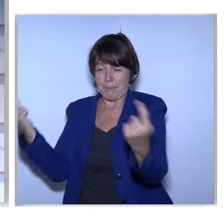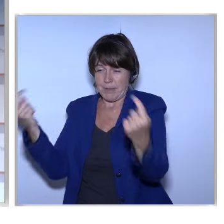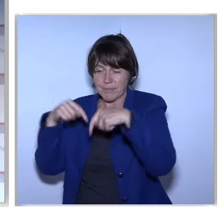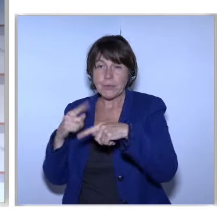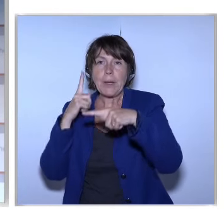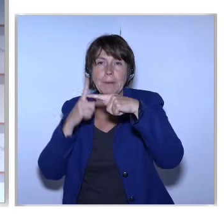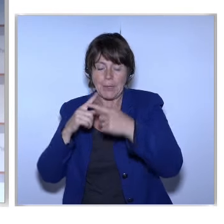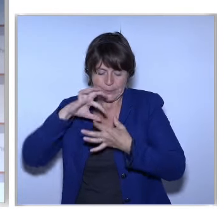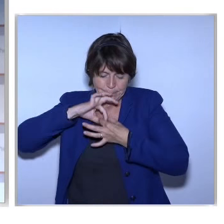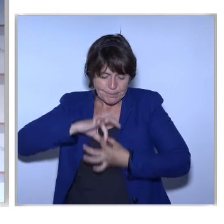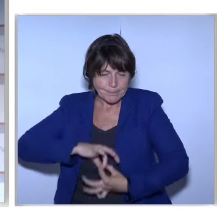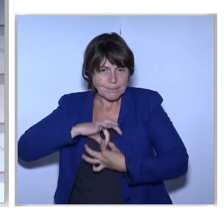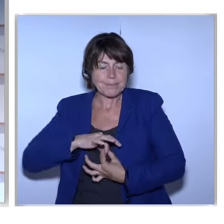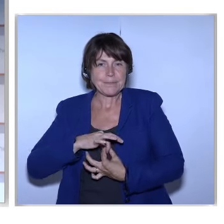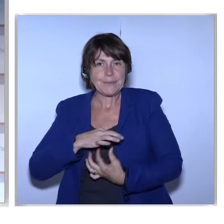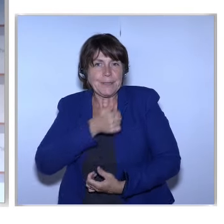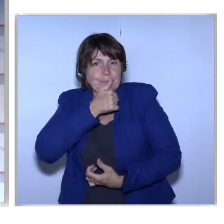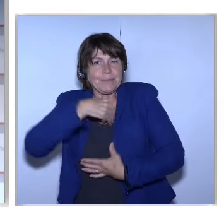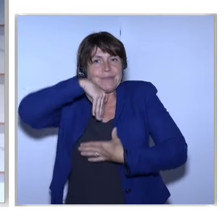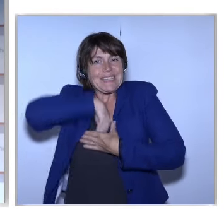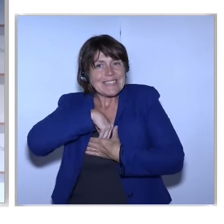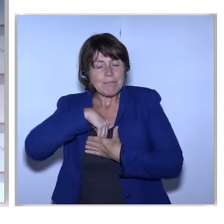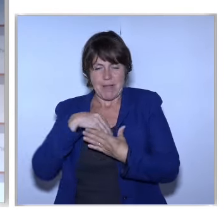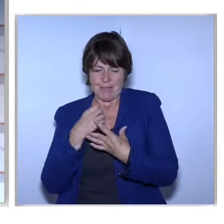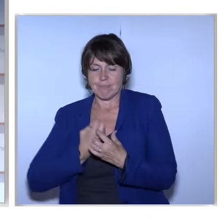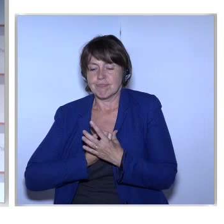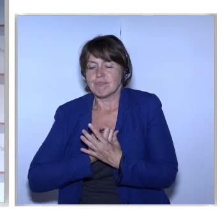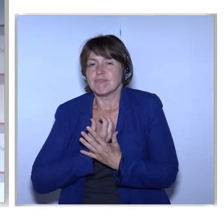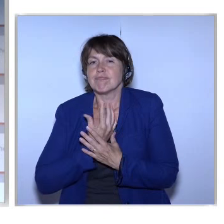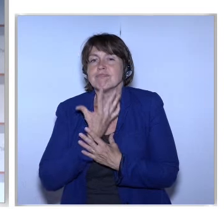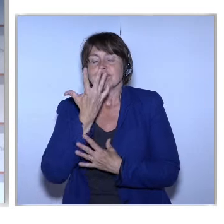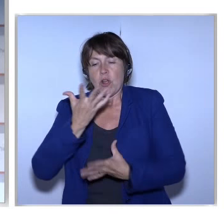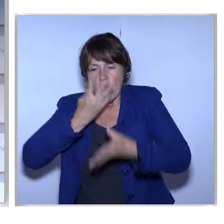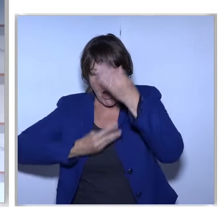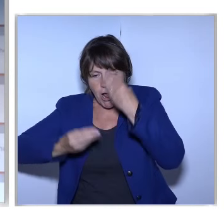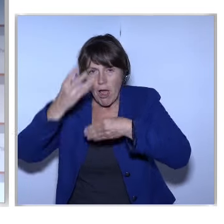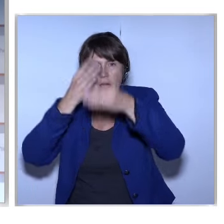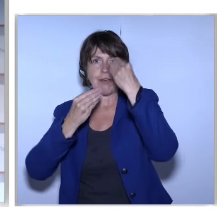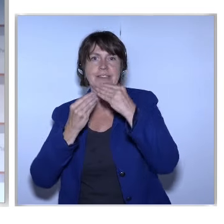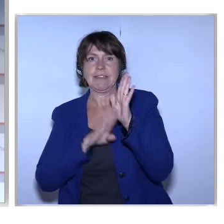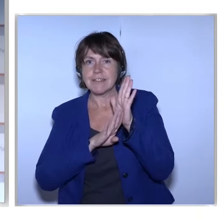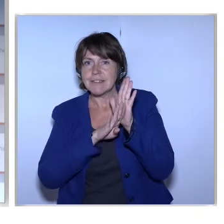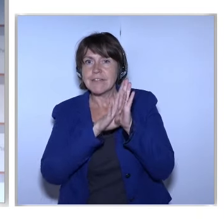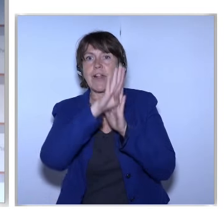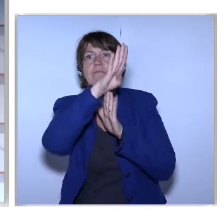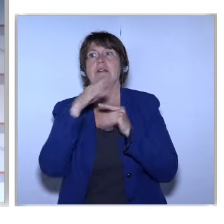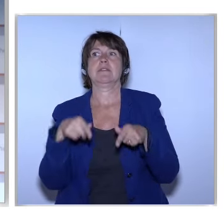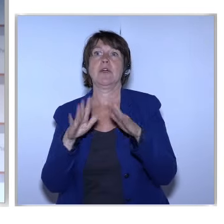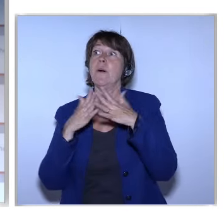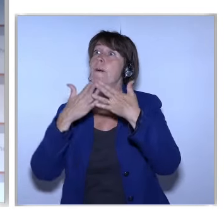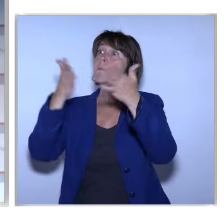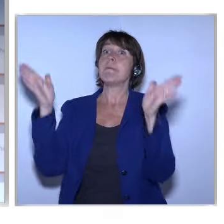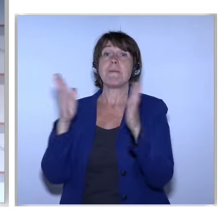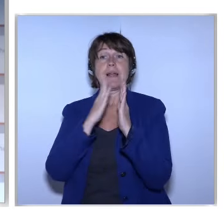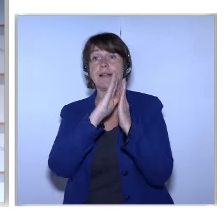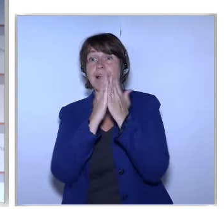Intimately Connected To People's Lives And Safe For Learning And Development As Public Libraries There Are 65